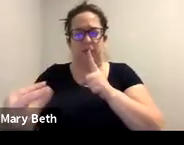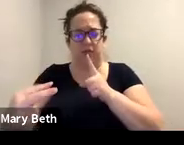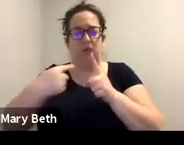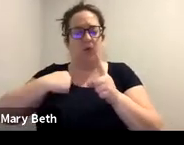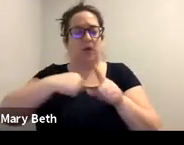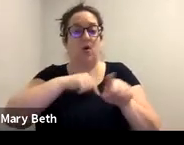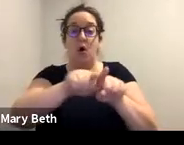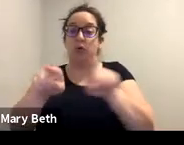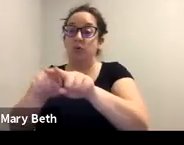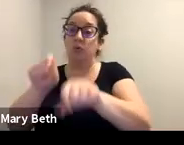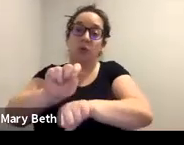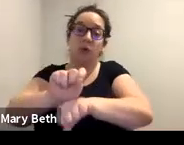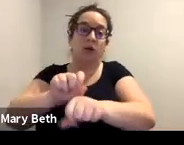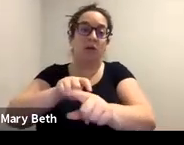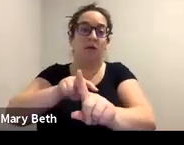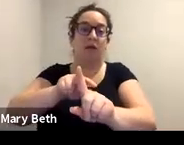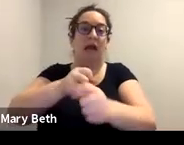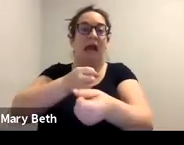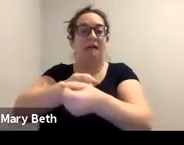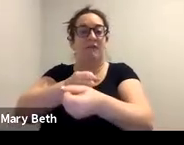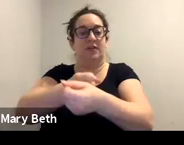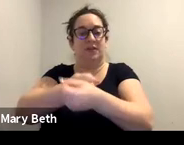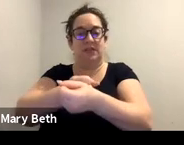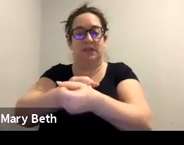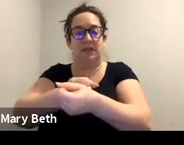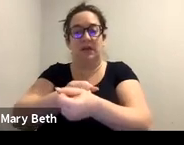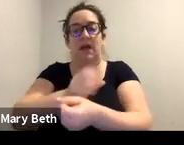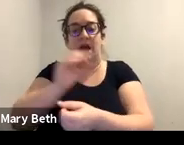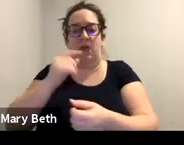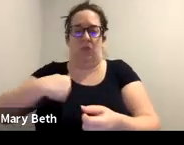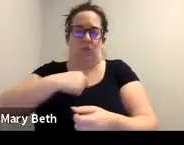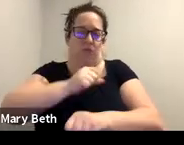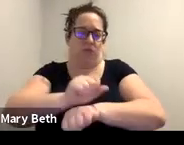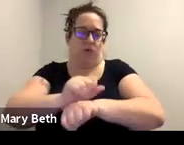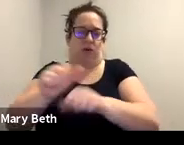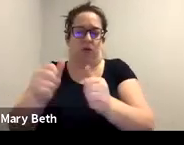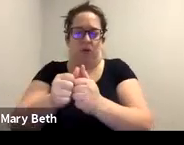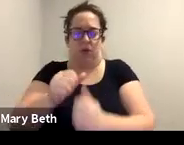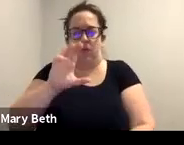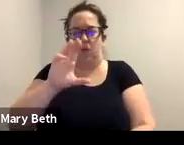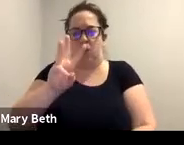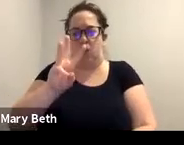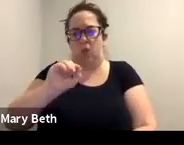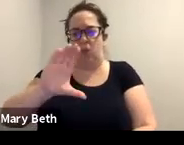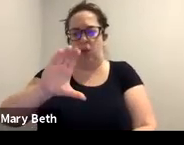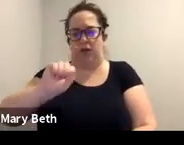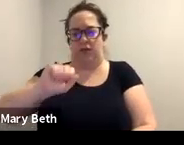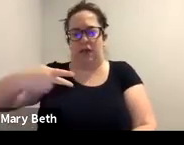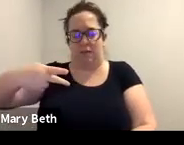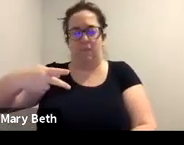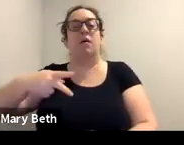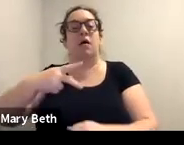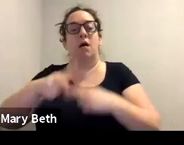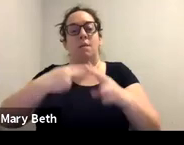So for example, currently we're working with WICSAP on some legislation and then also lastly education trainings like this,